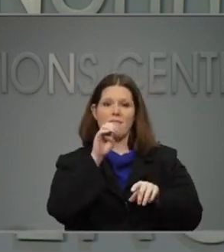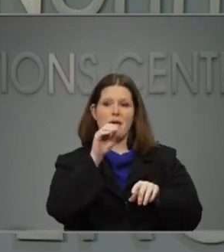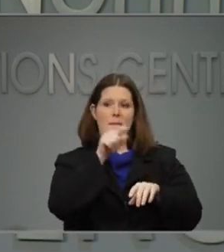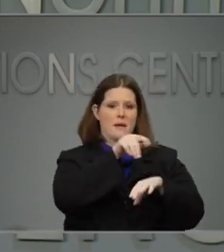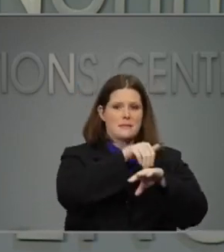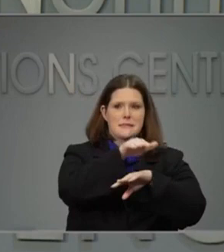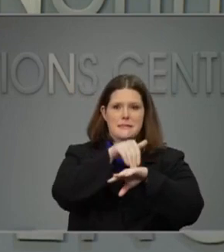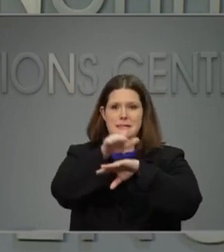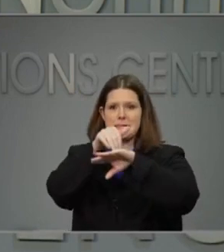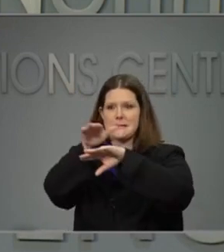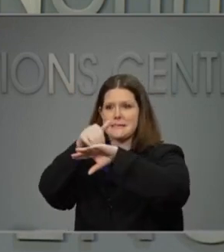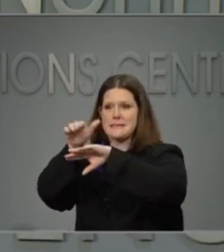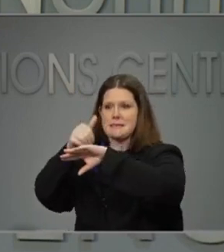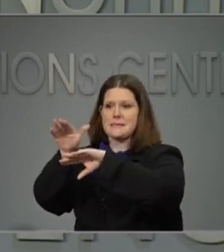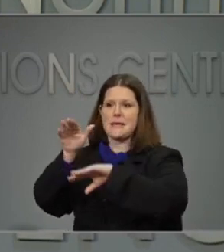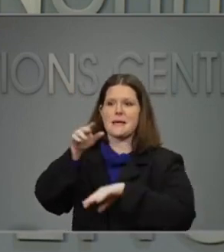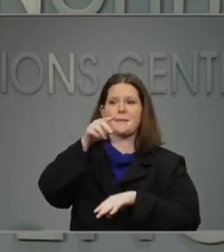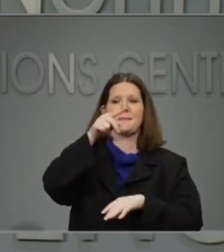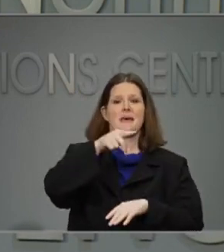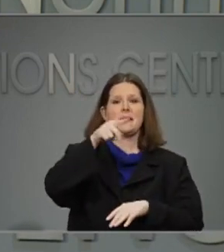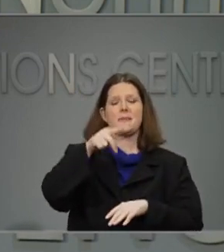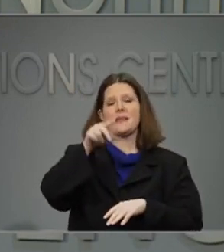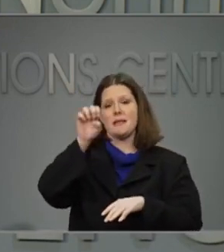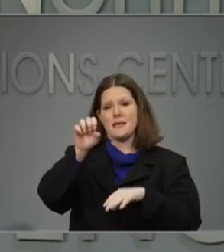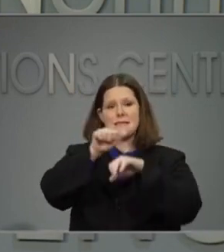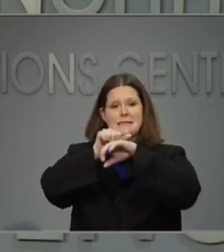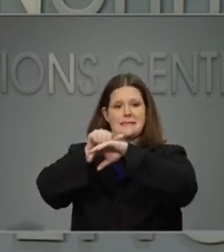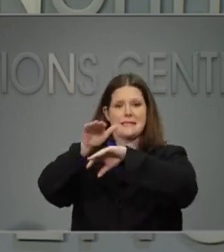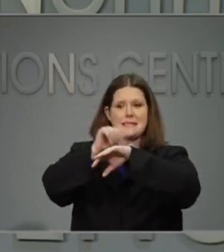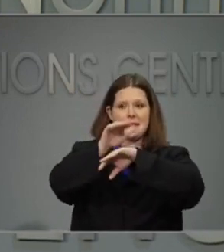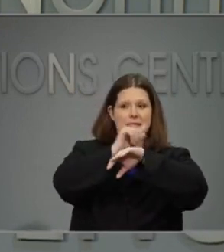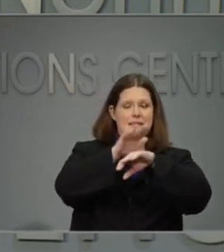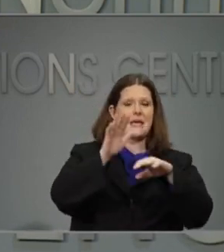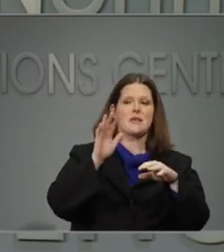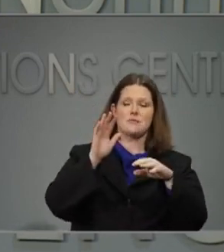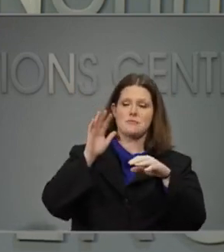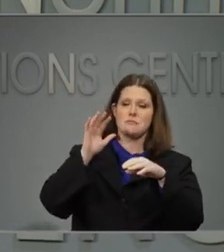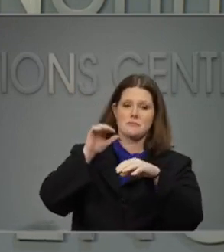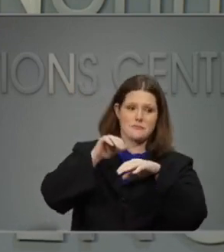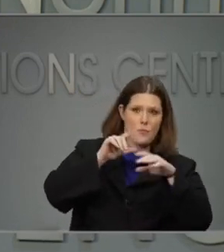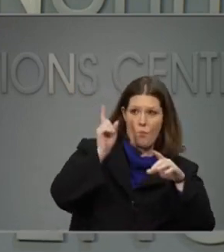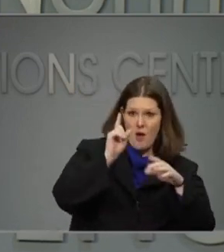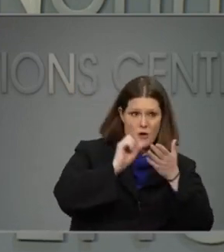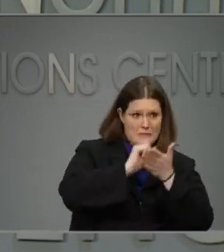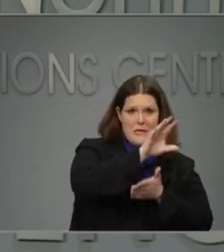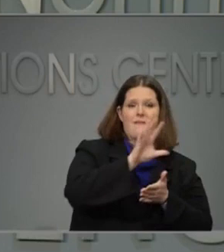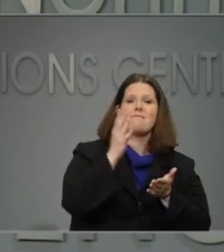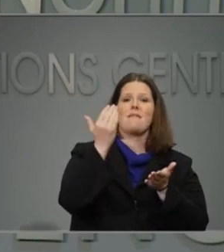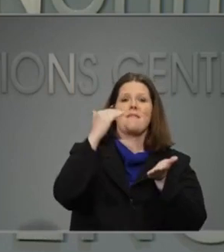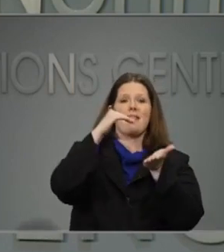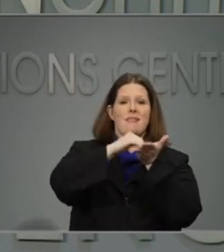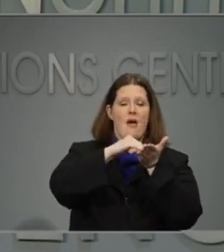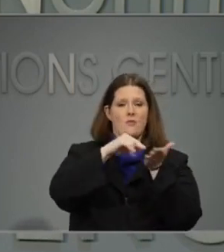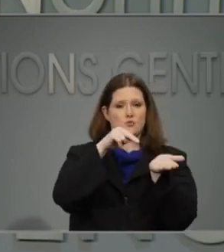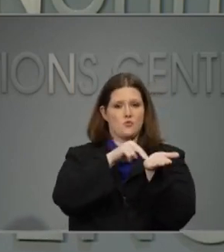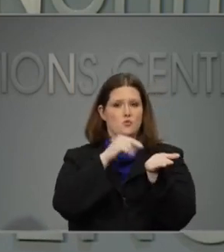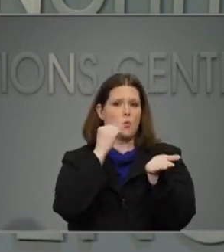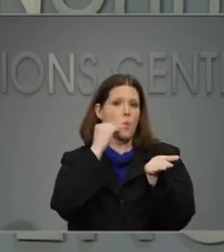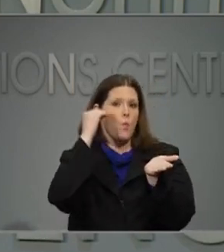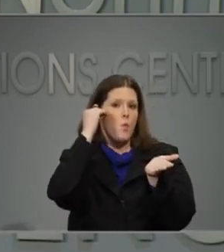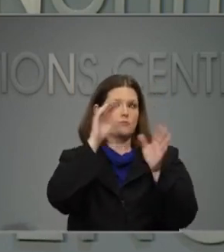of personal protective equipment to more than 15,000 Medicaid and Medicare certified nursing homes